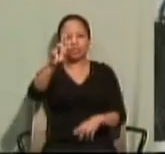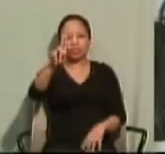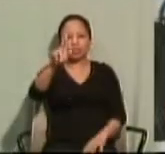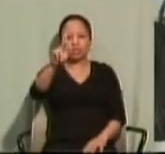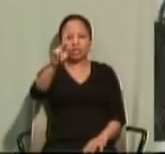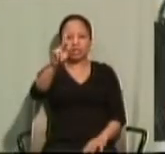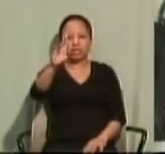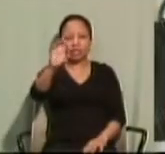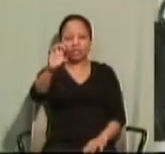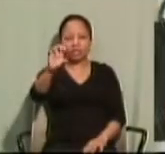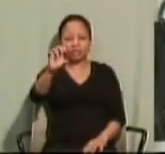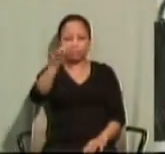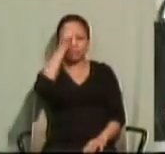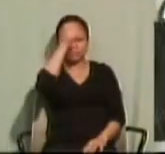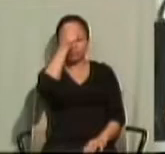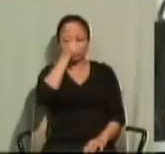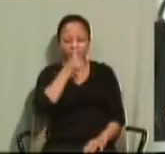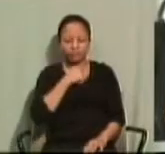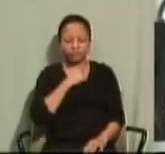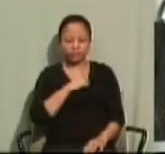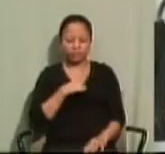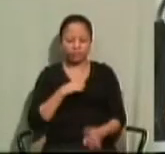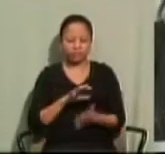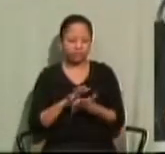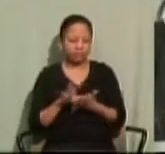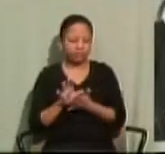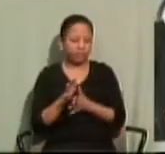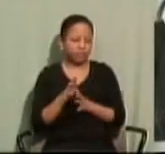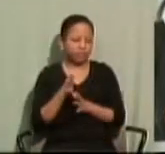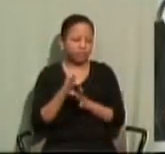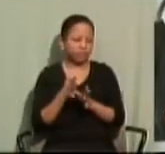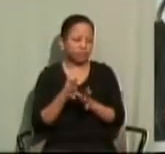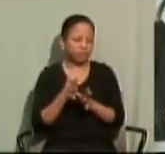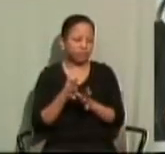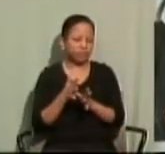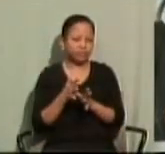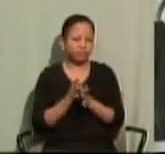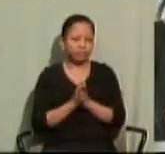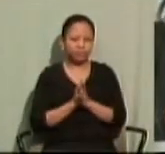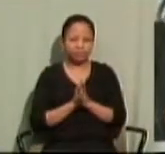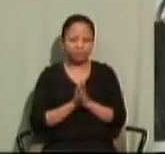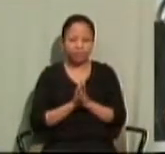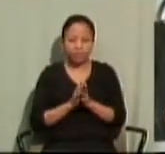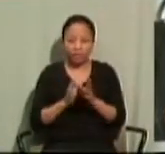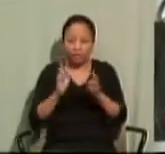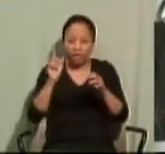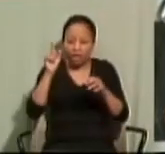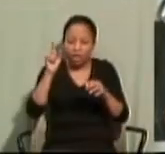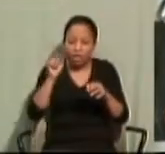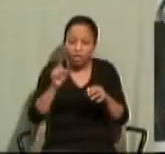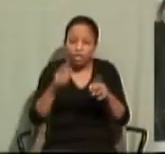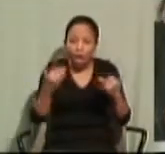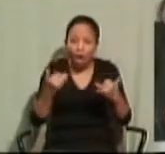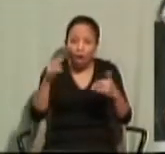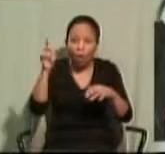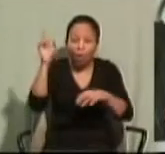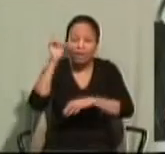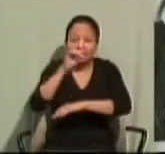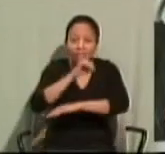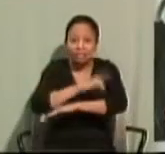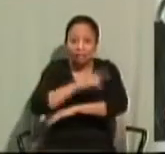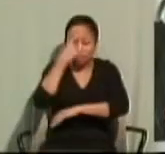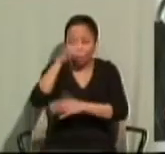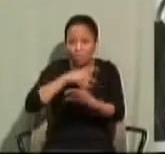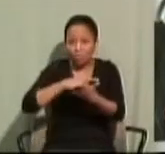Glory to you, Lord. When the day came for them to be purified, as laid